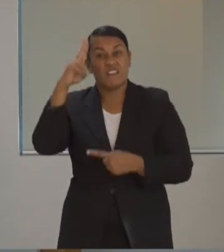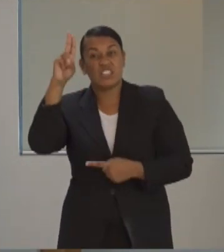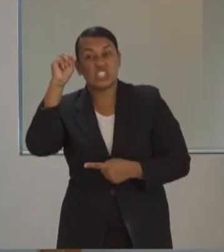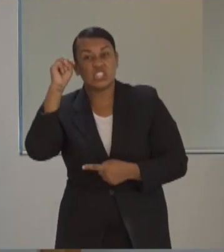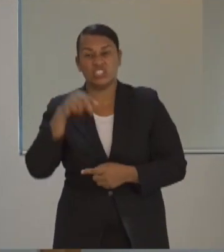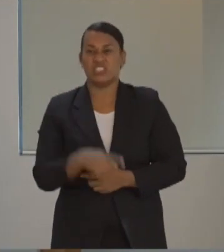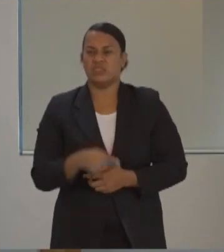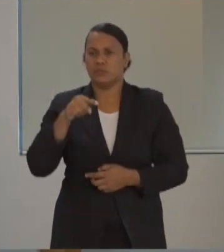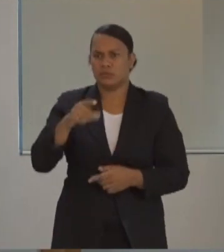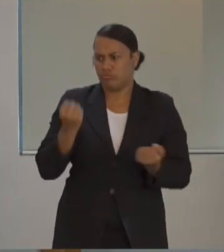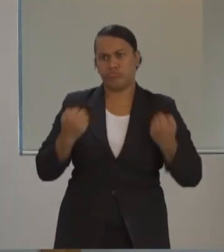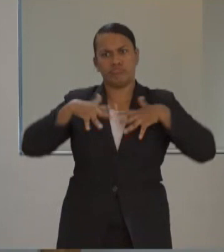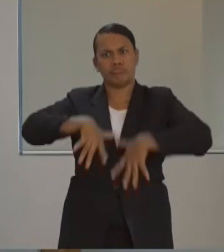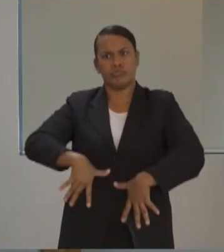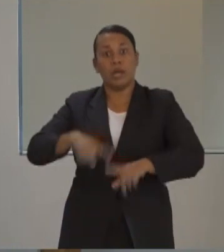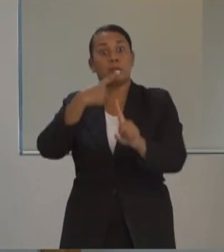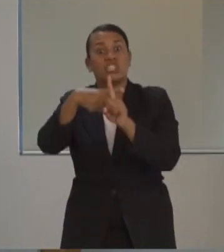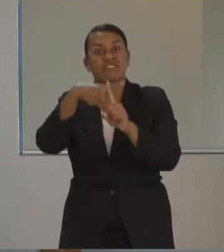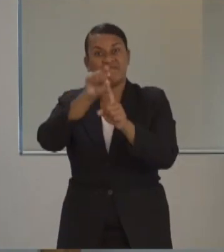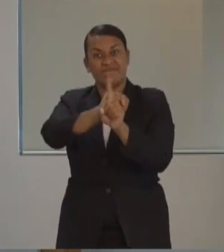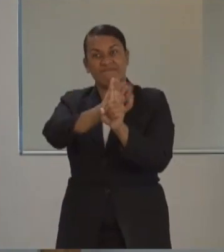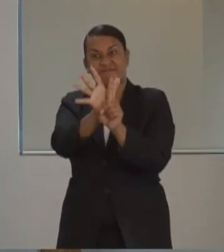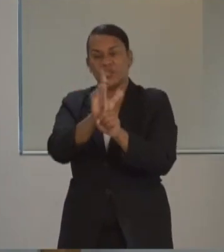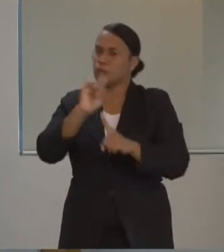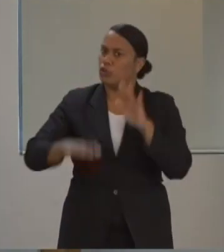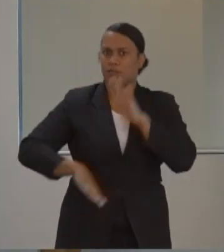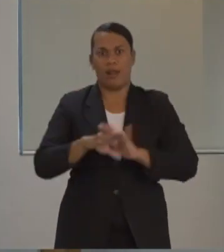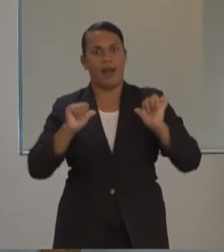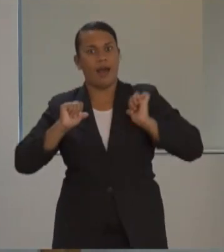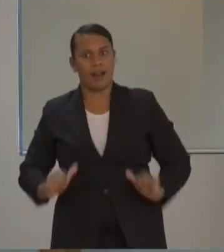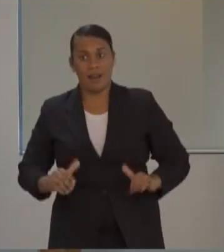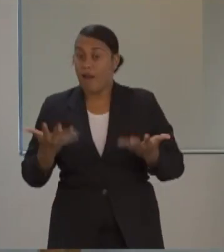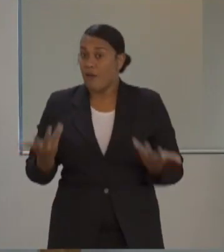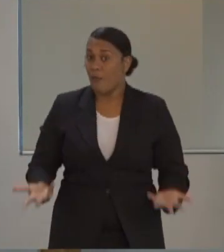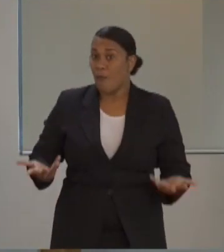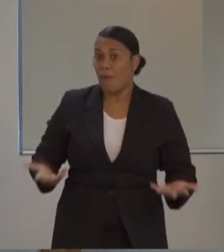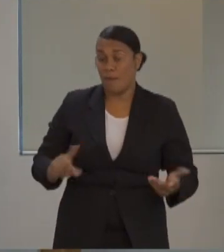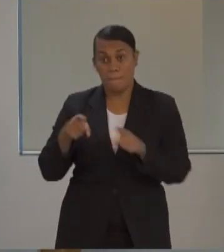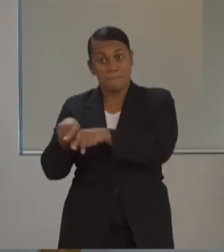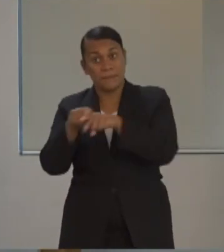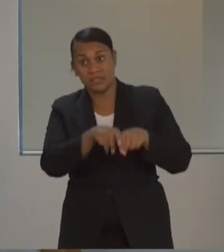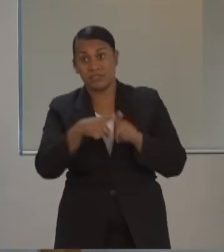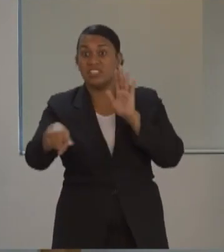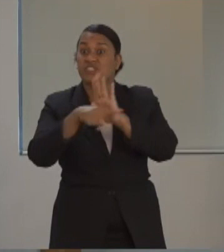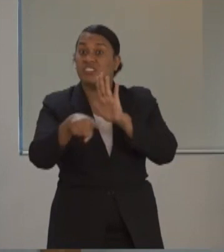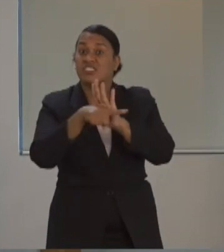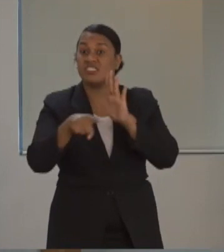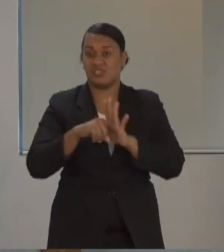full recoveries from the coronavirus. That means these physicians have tested negative for the virus twice,